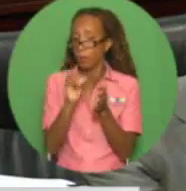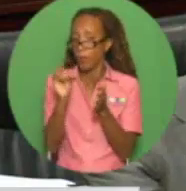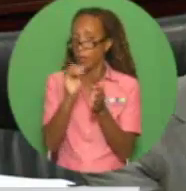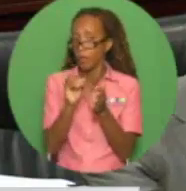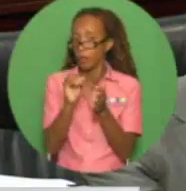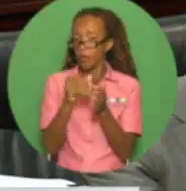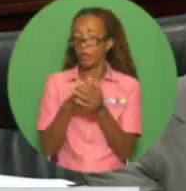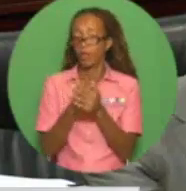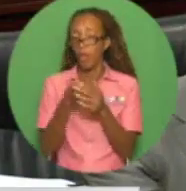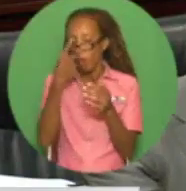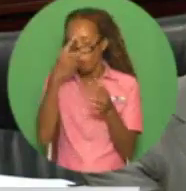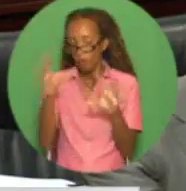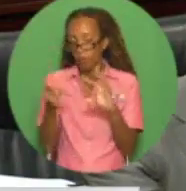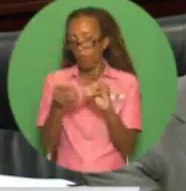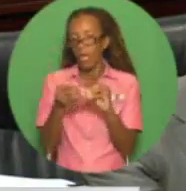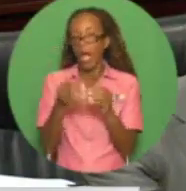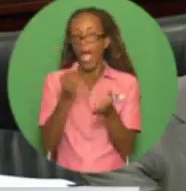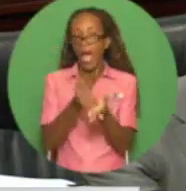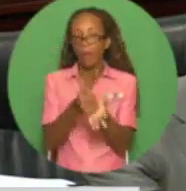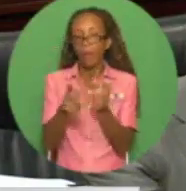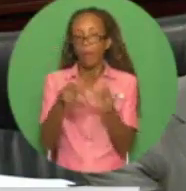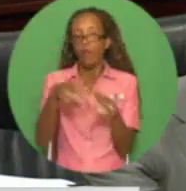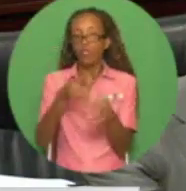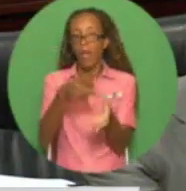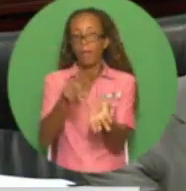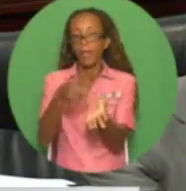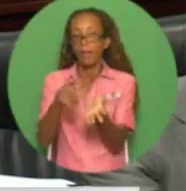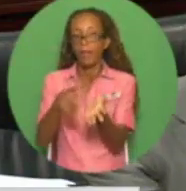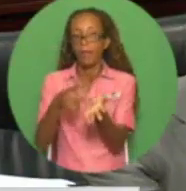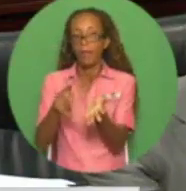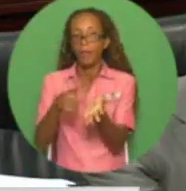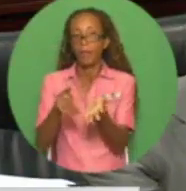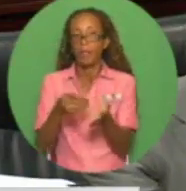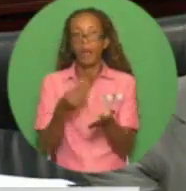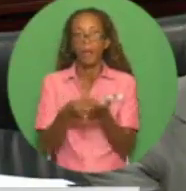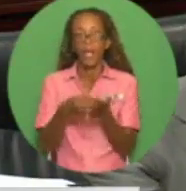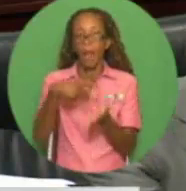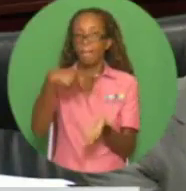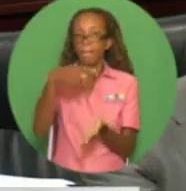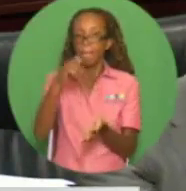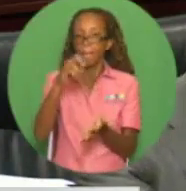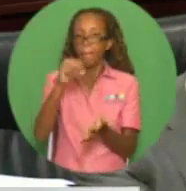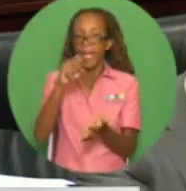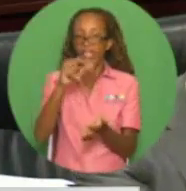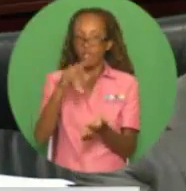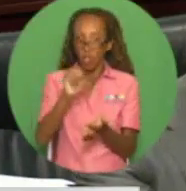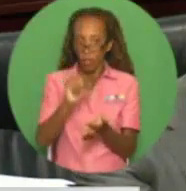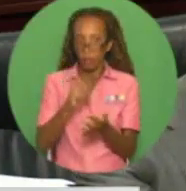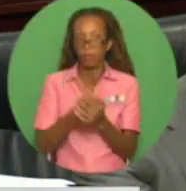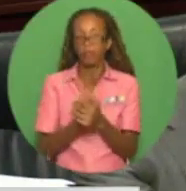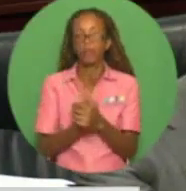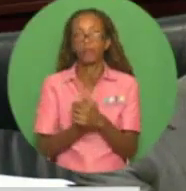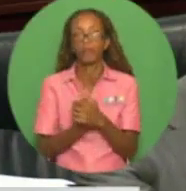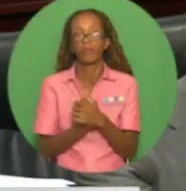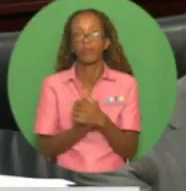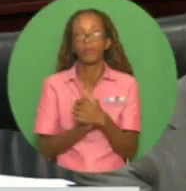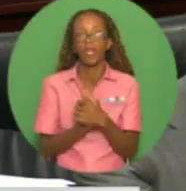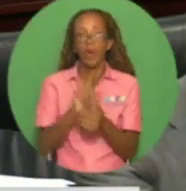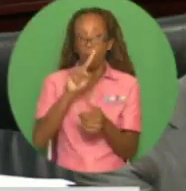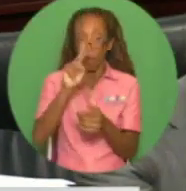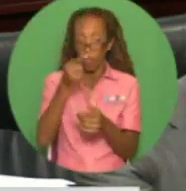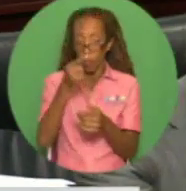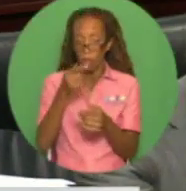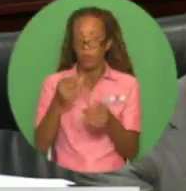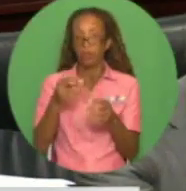Madam Speaker, in the transition, 1,400 employees would be eligible for early retirement, 800